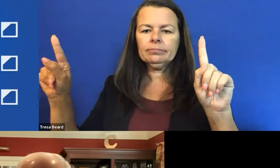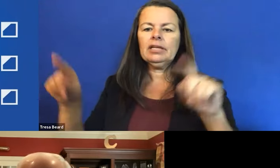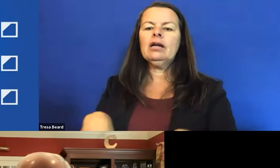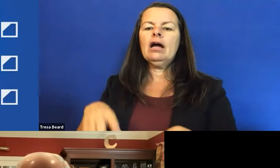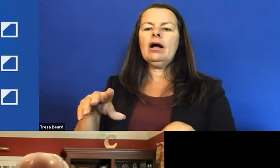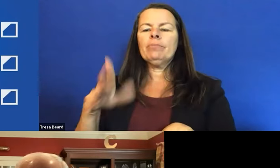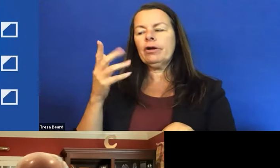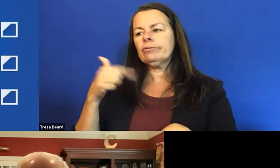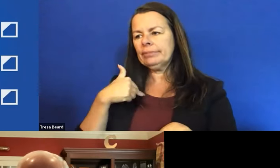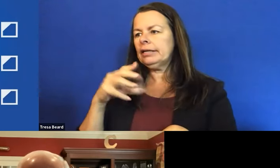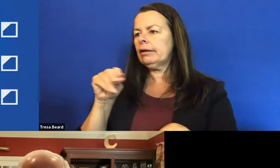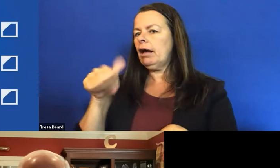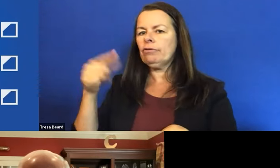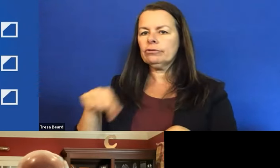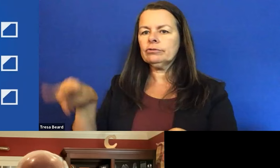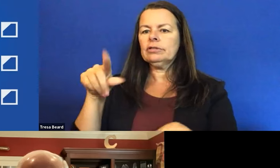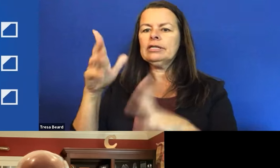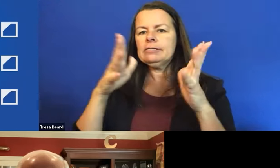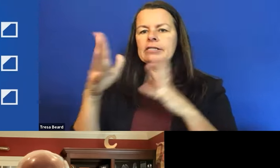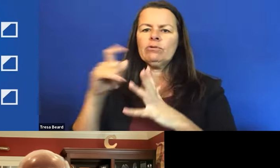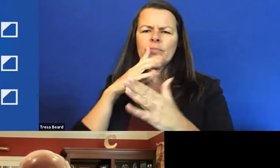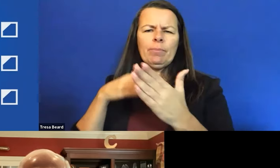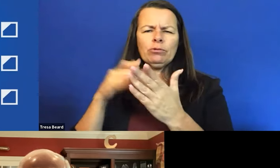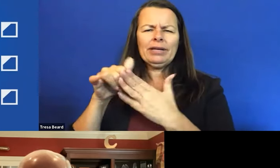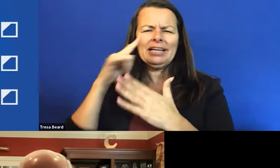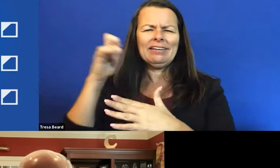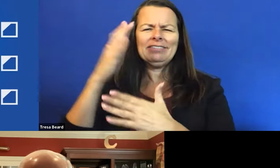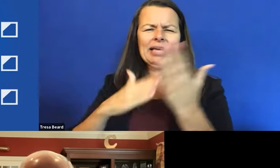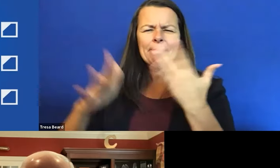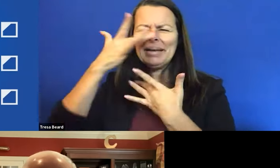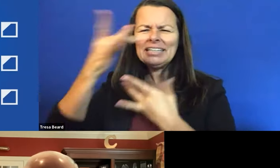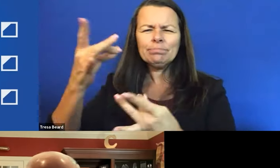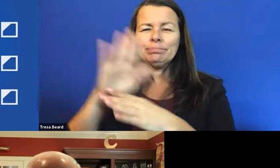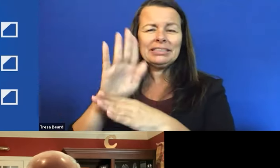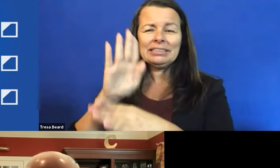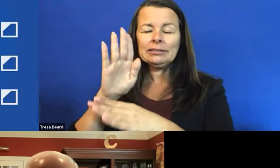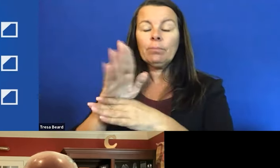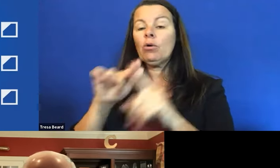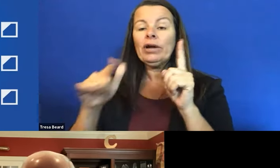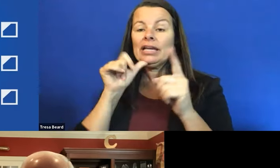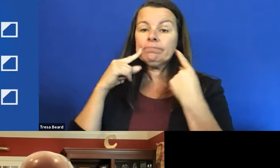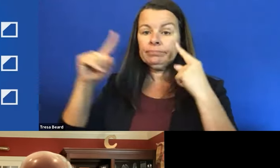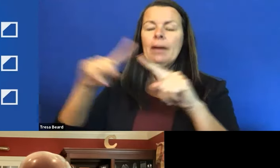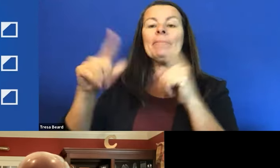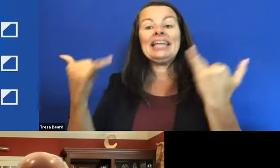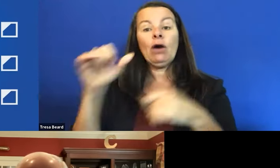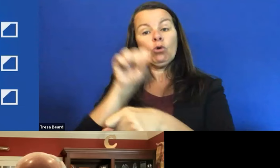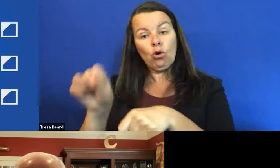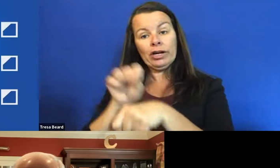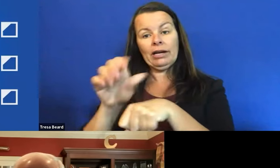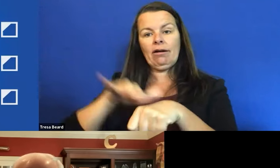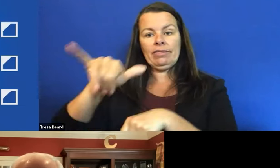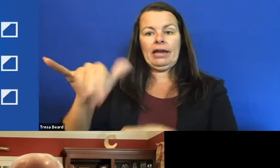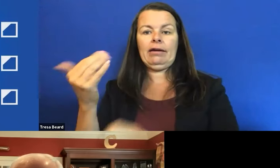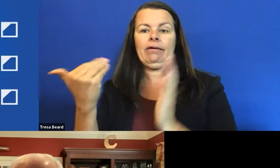opposed because of some business interests and so forth. We didn't quite make it. But we're now back at it again. And so